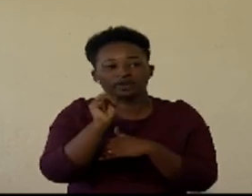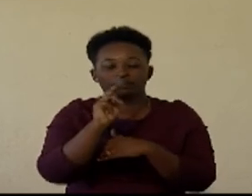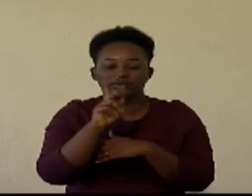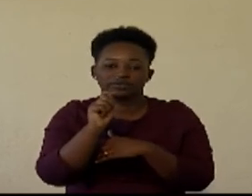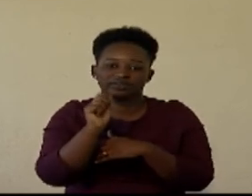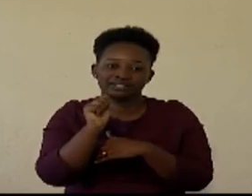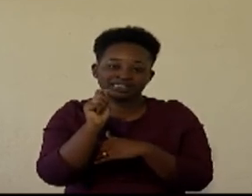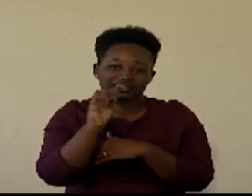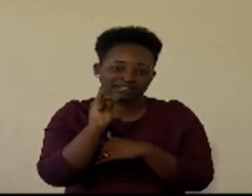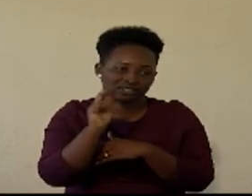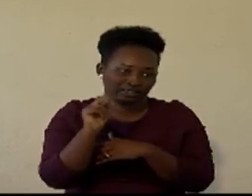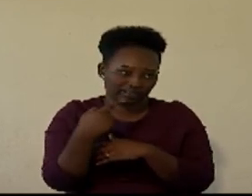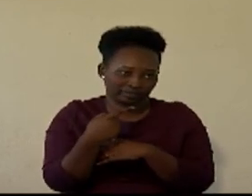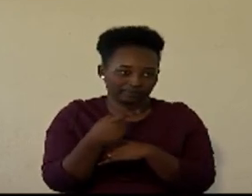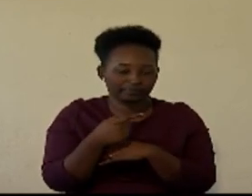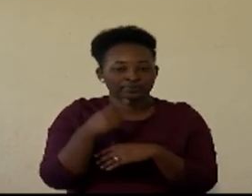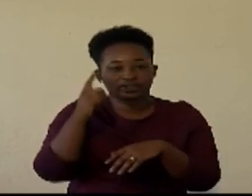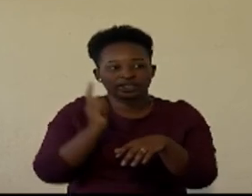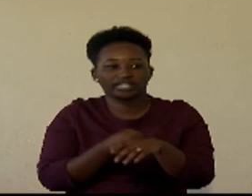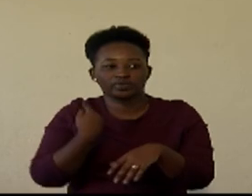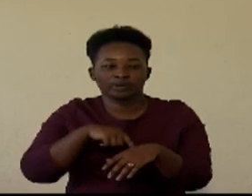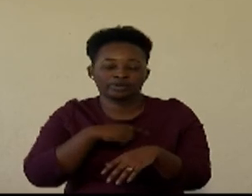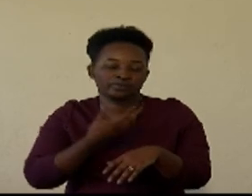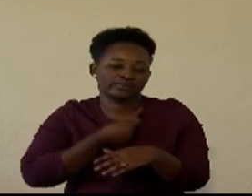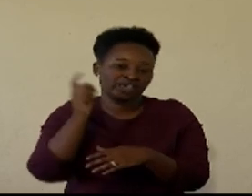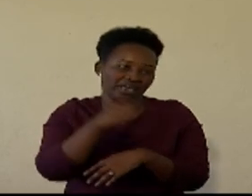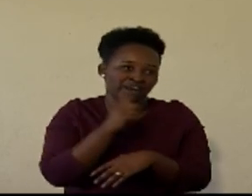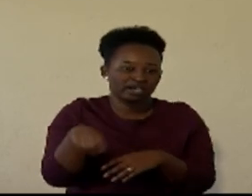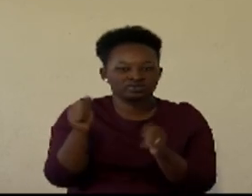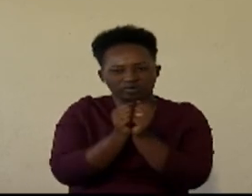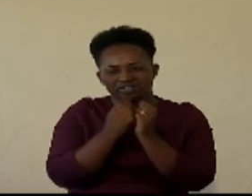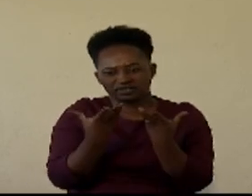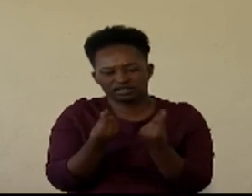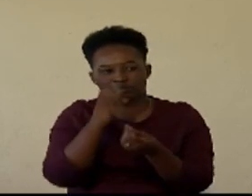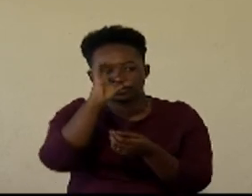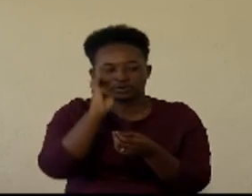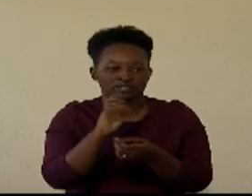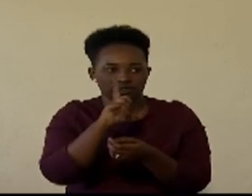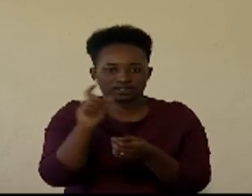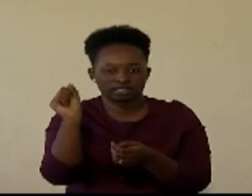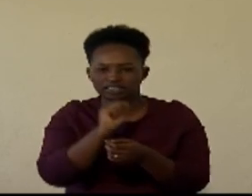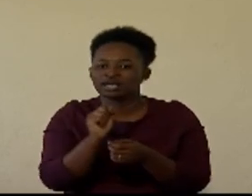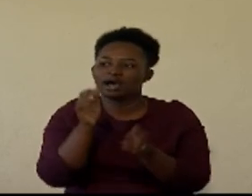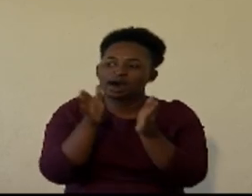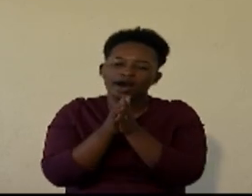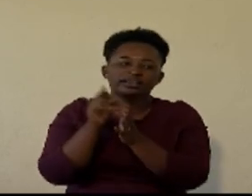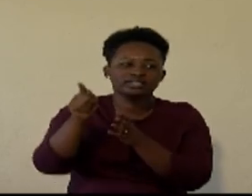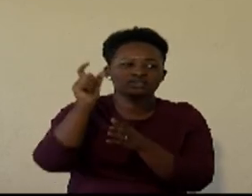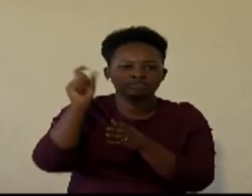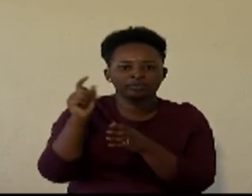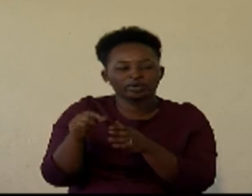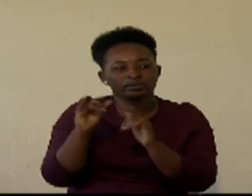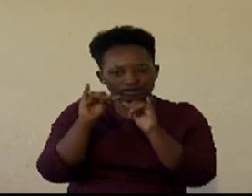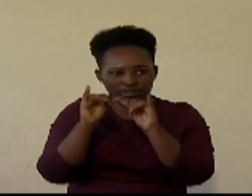don't benefit while we have errors with sickle cells and these individuals able to resist